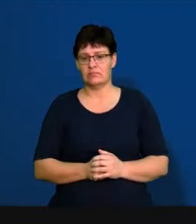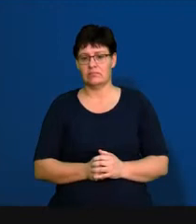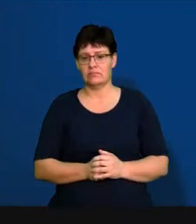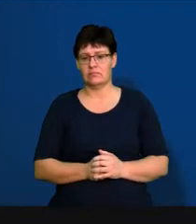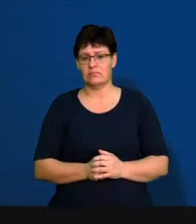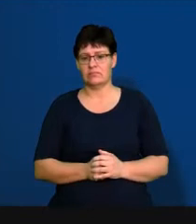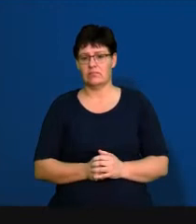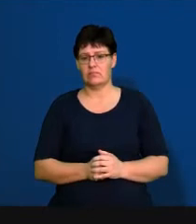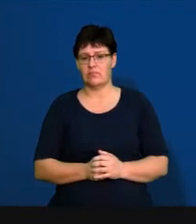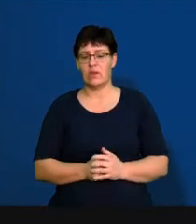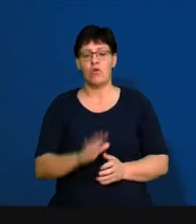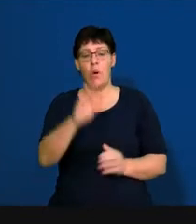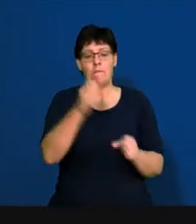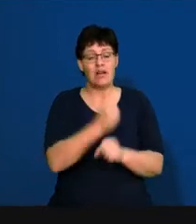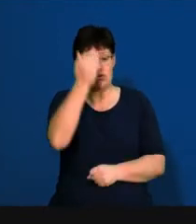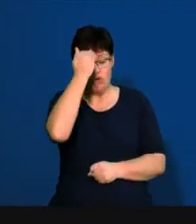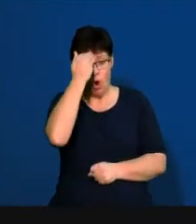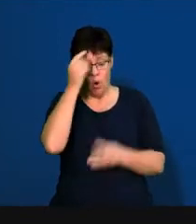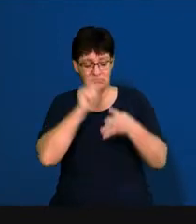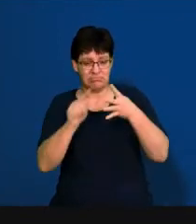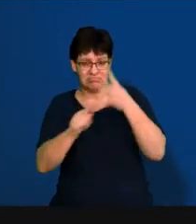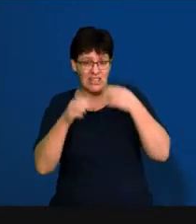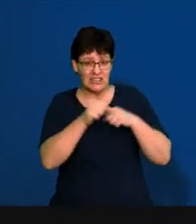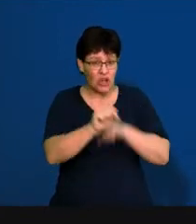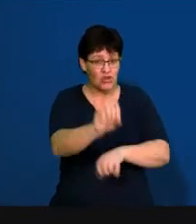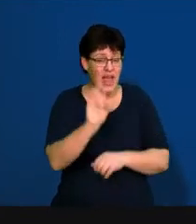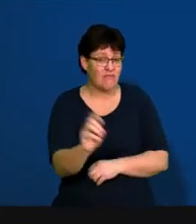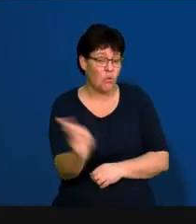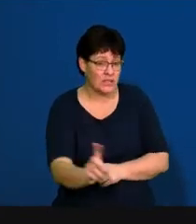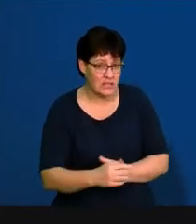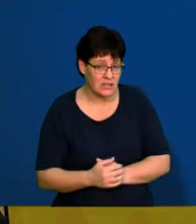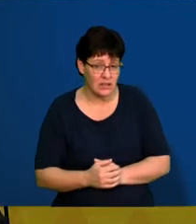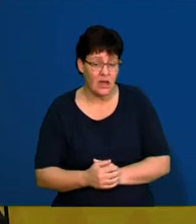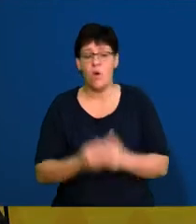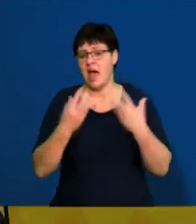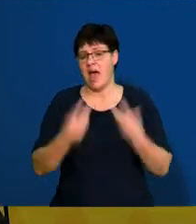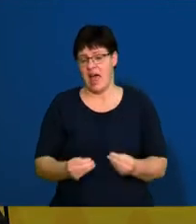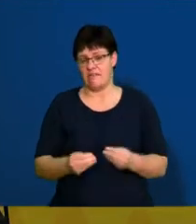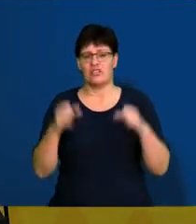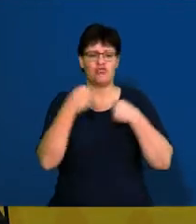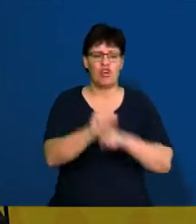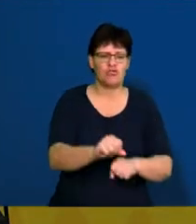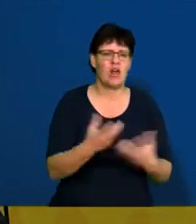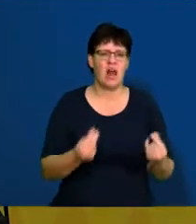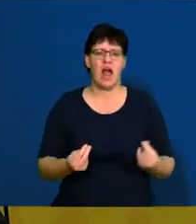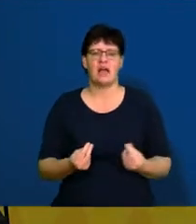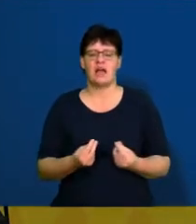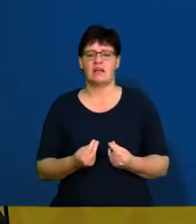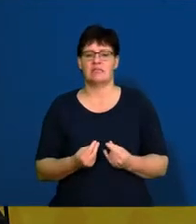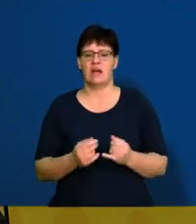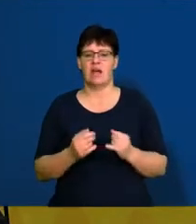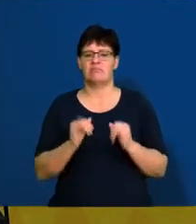Now you also will need to know your different types of strategies. So we will have different types of strategies. You'll have intensive,